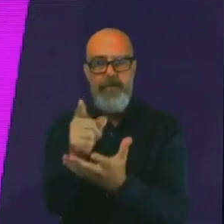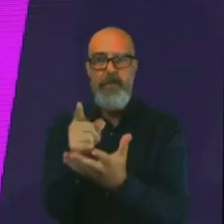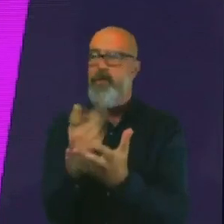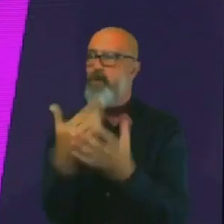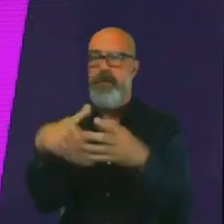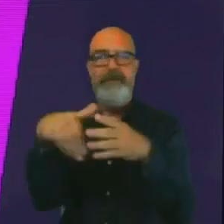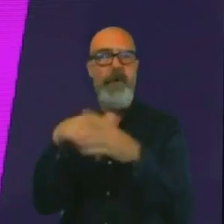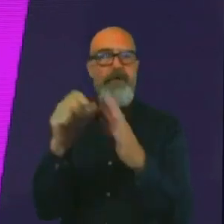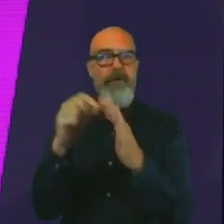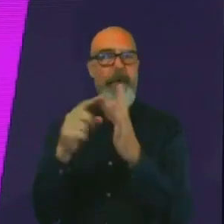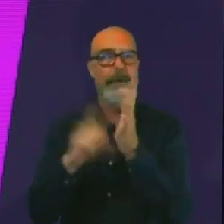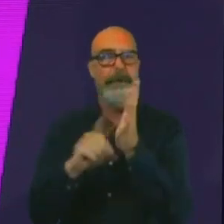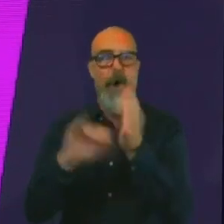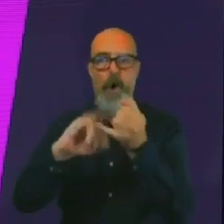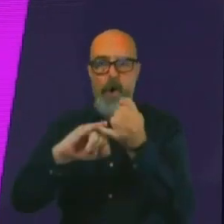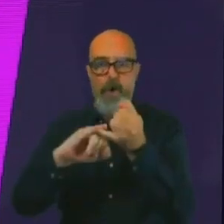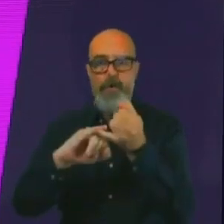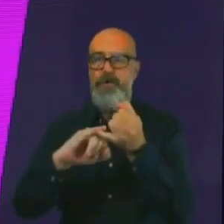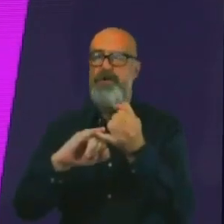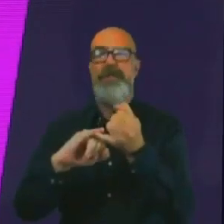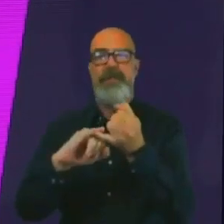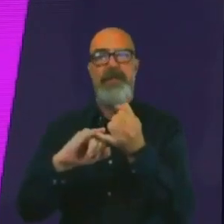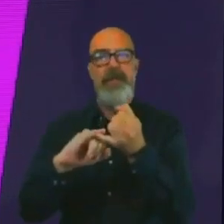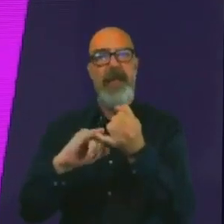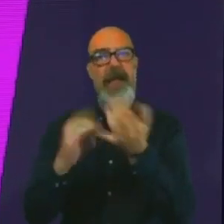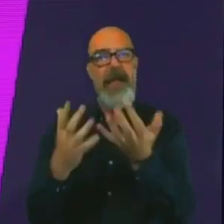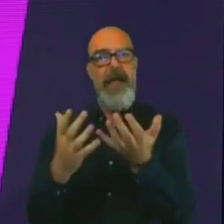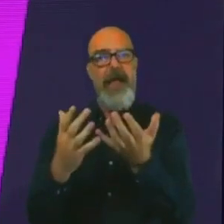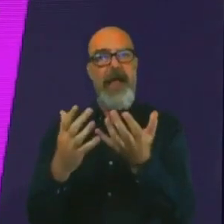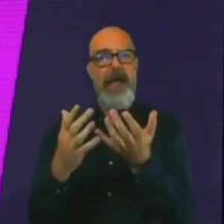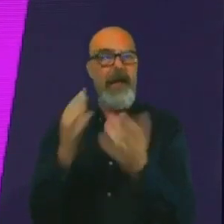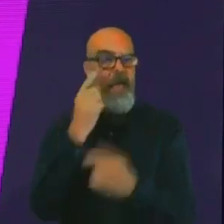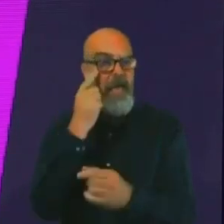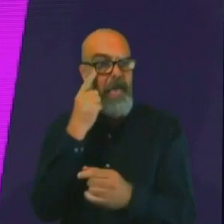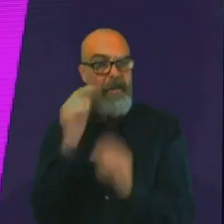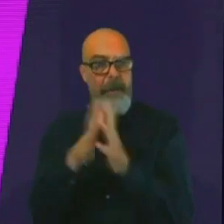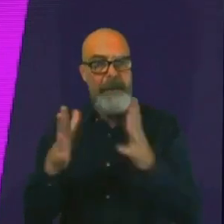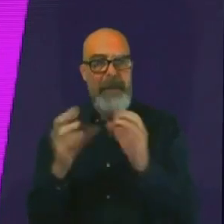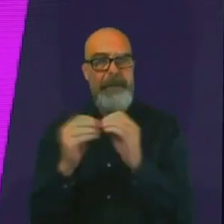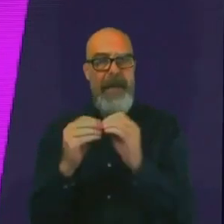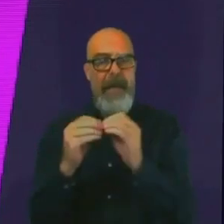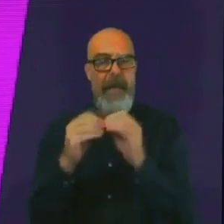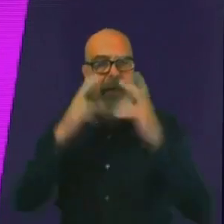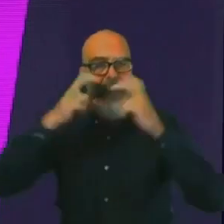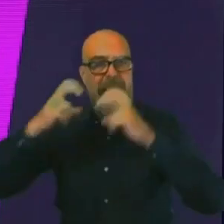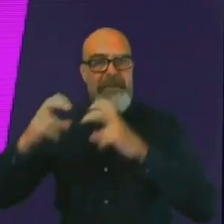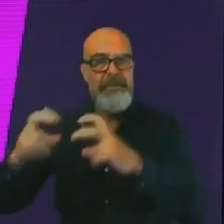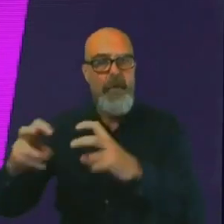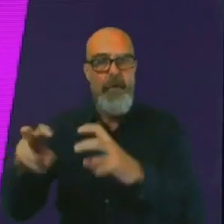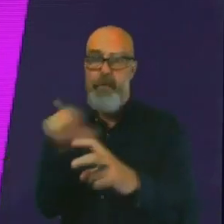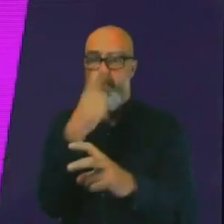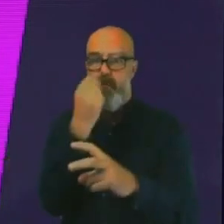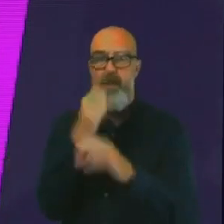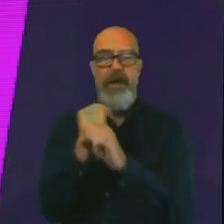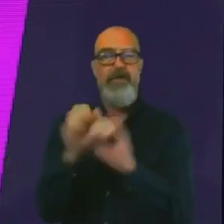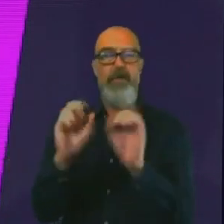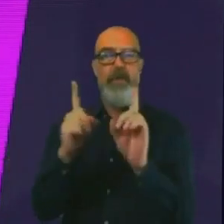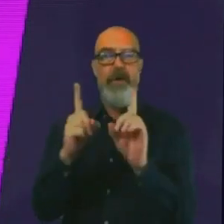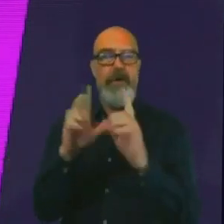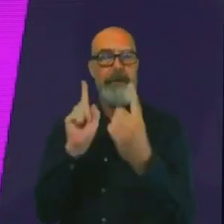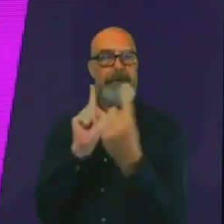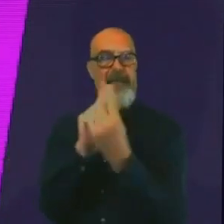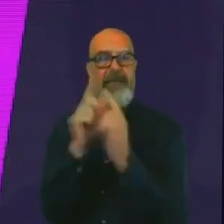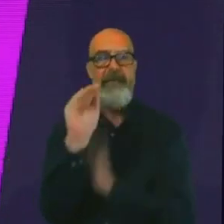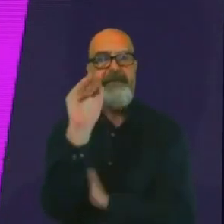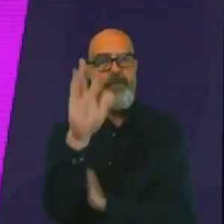about the event on social, and have a little look at Big Bang Explore, where you can do our Meet the Future You quiz and be in with